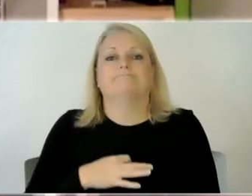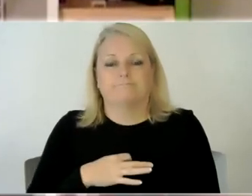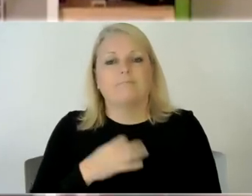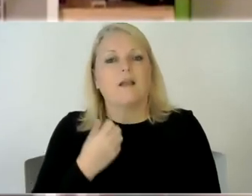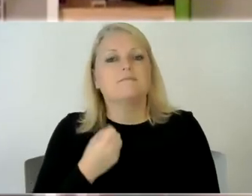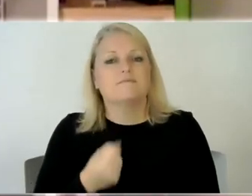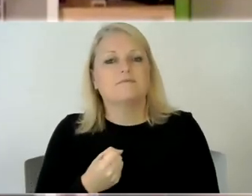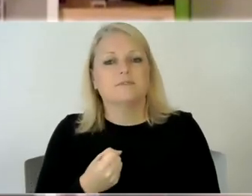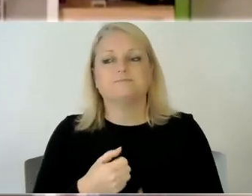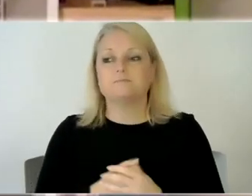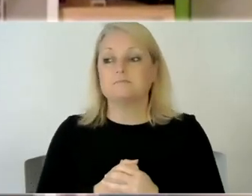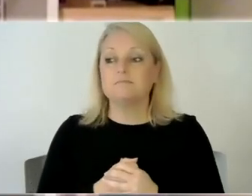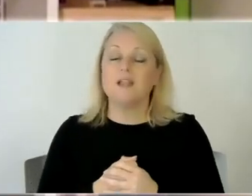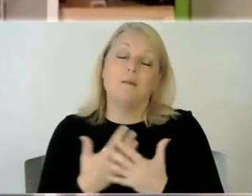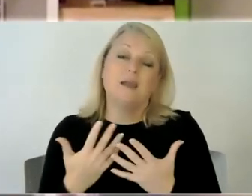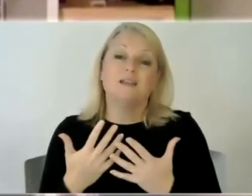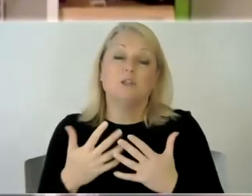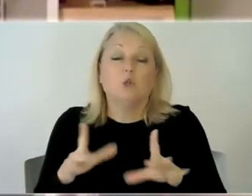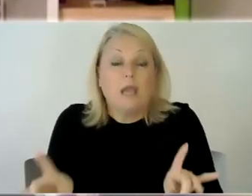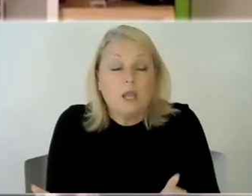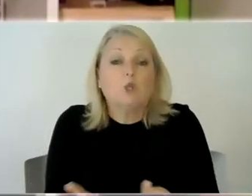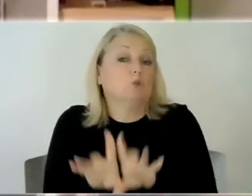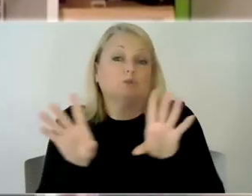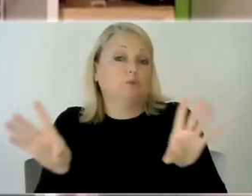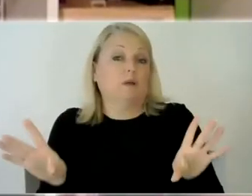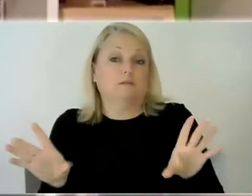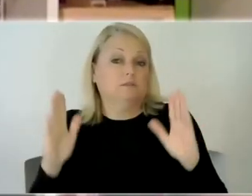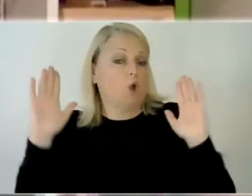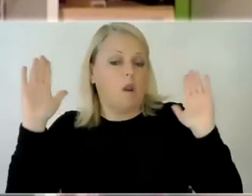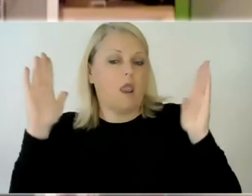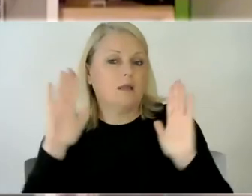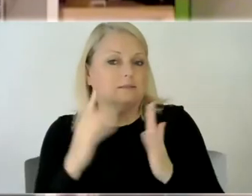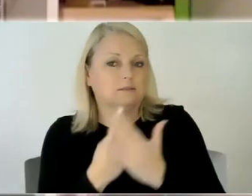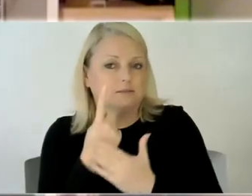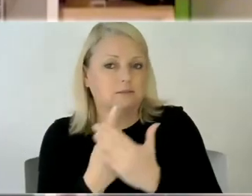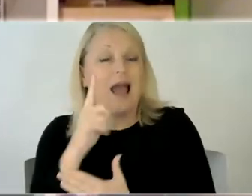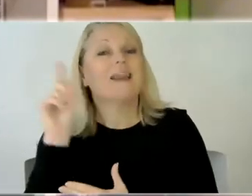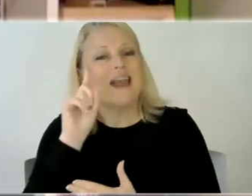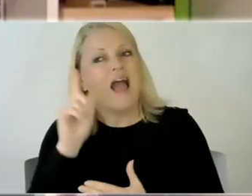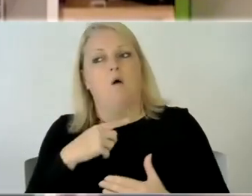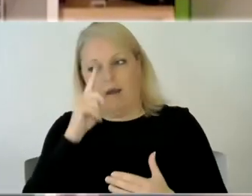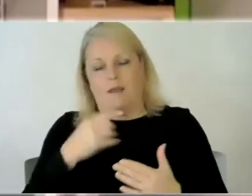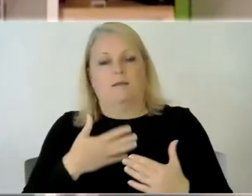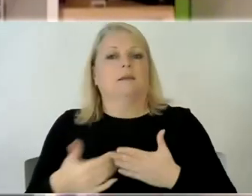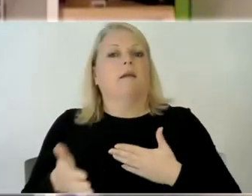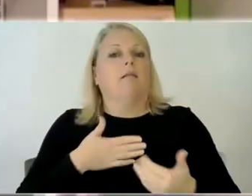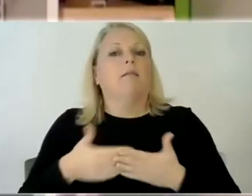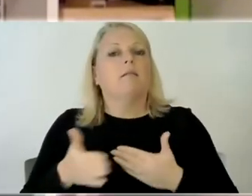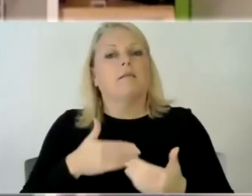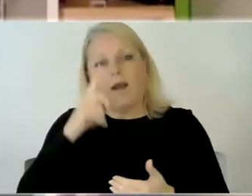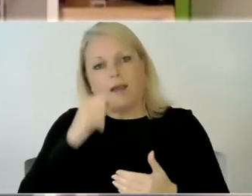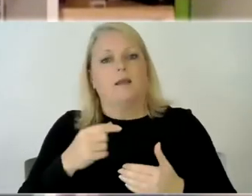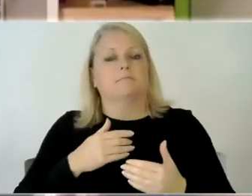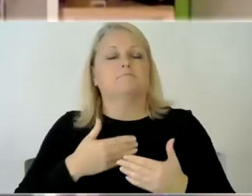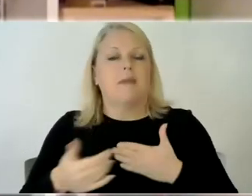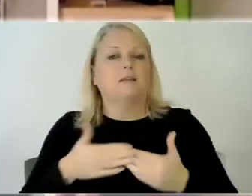as i say over the years it happens less and when it comes i deal with it a lot better and a lot you know it lingers for a few minutes and it's gone